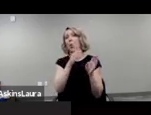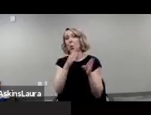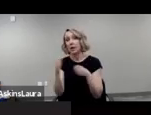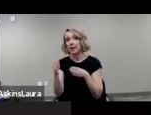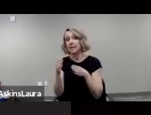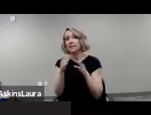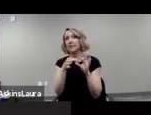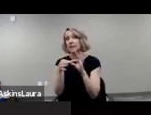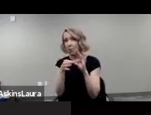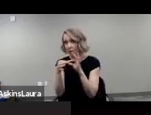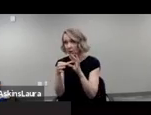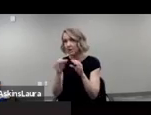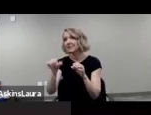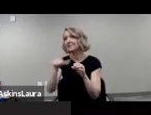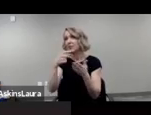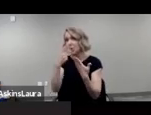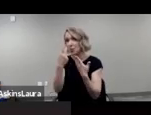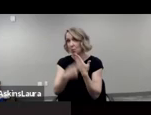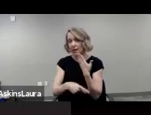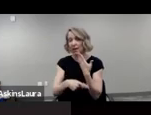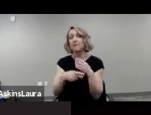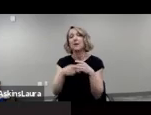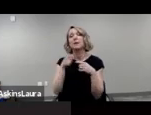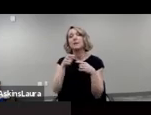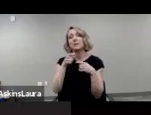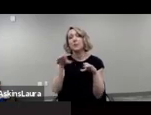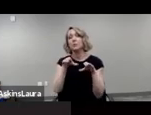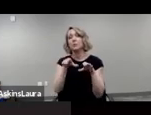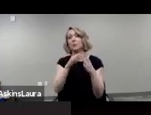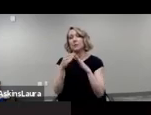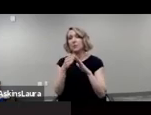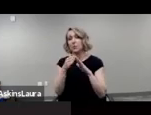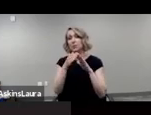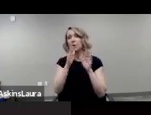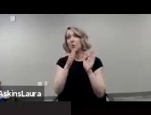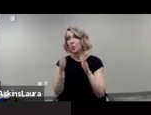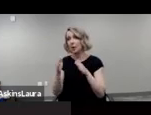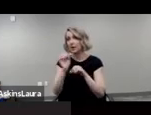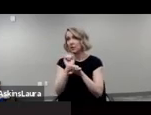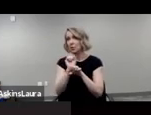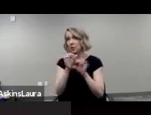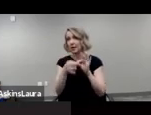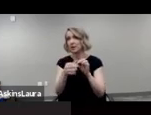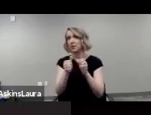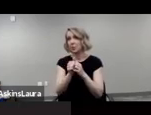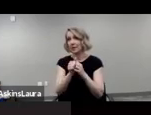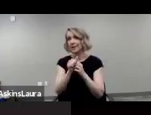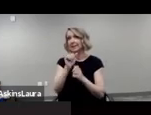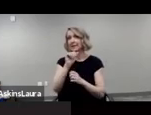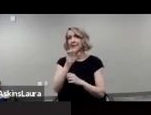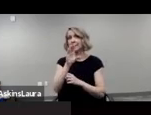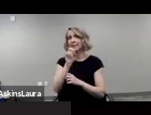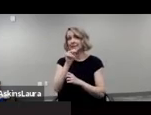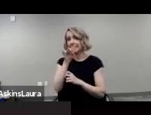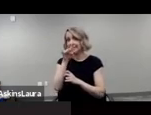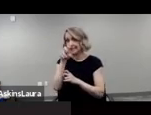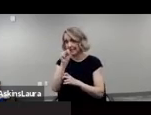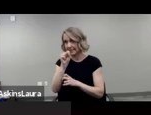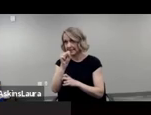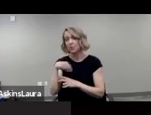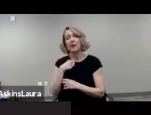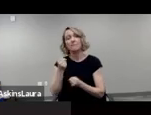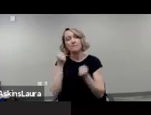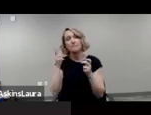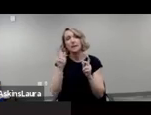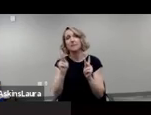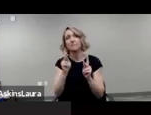program of cfilc is doing community organizing work around census and we have many of our systems change advocates